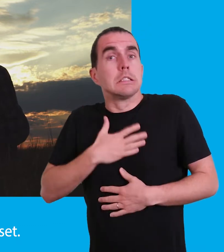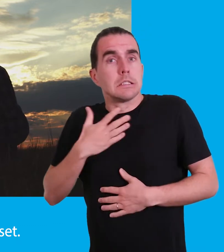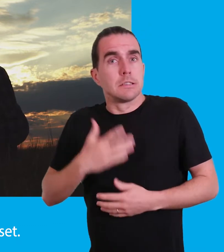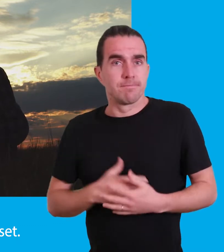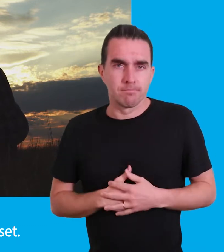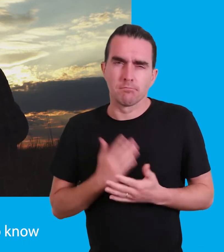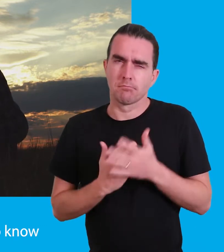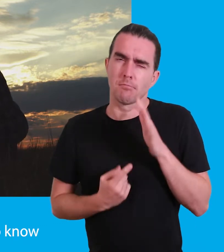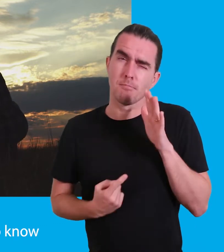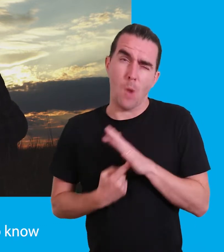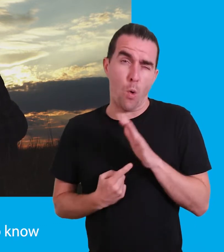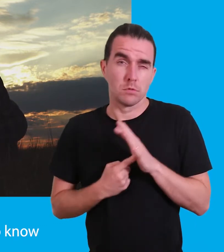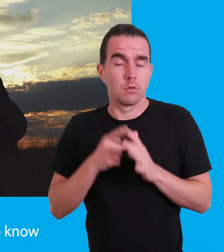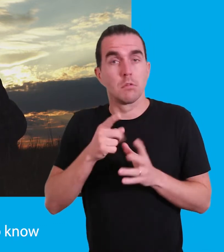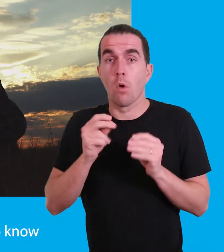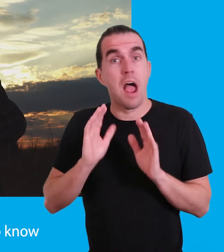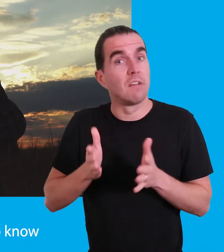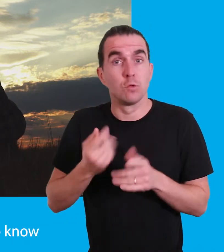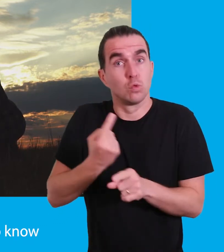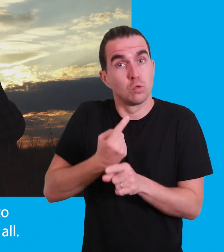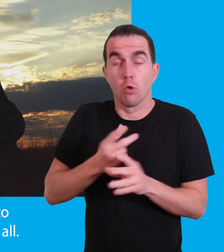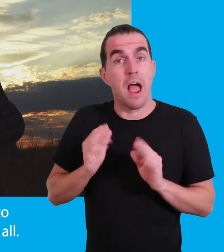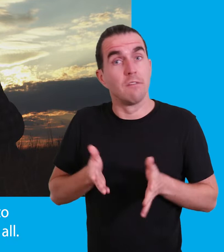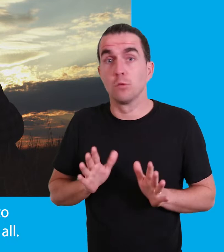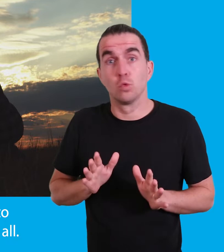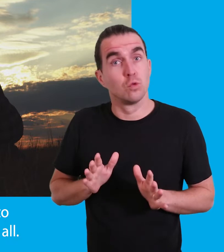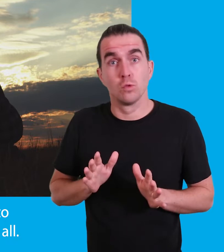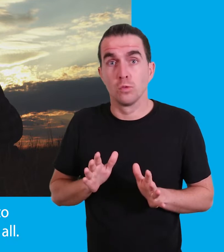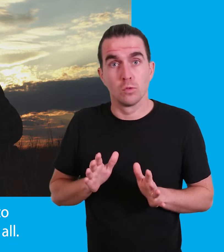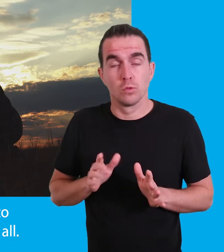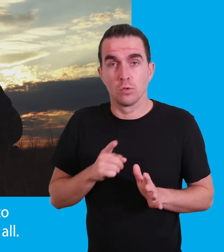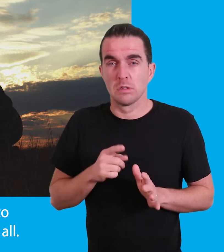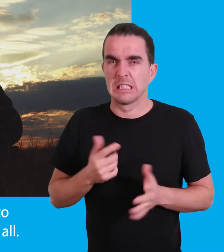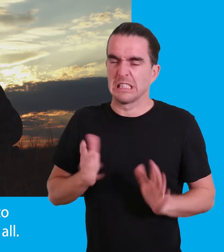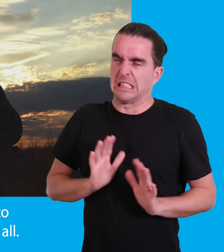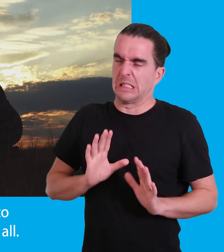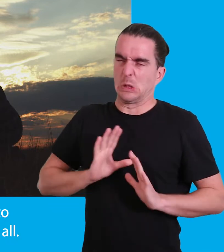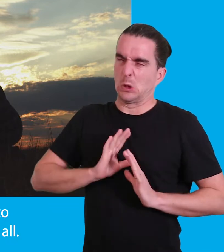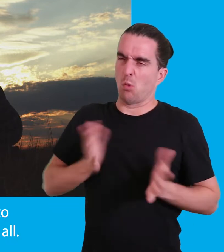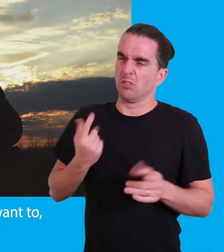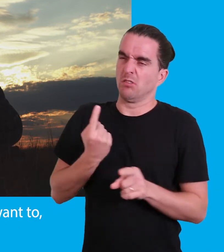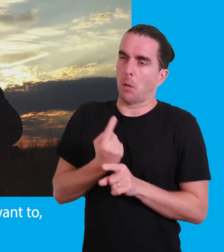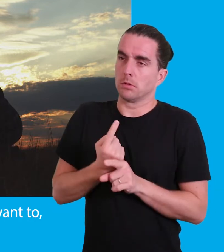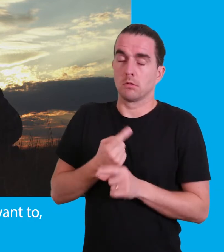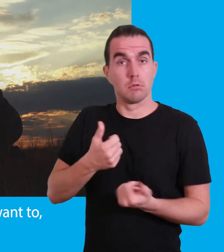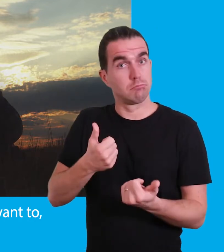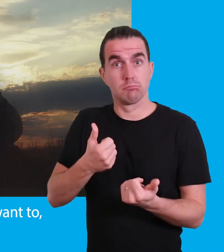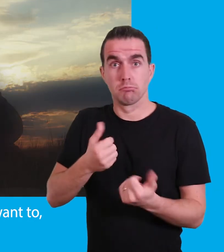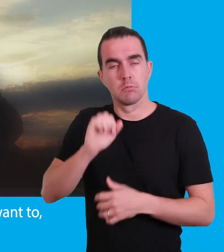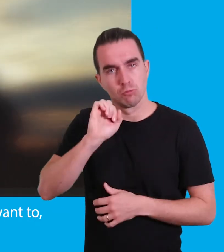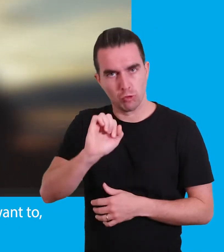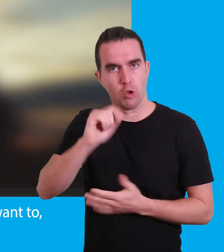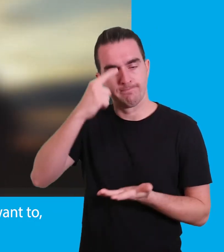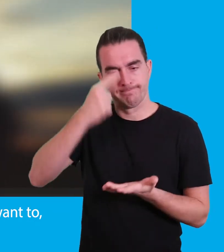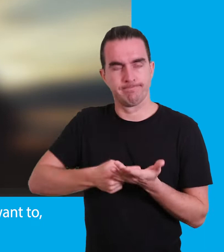upset. However, it is important to know that you don't need to have this discussion at all if you don't feel that you want to.